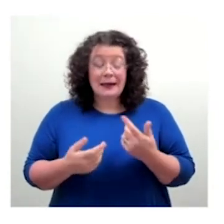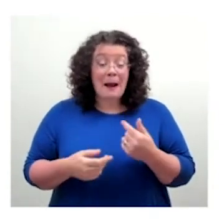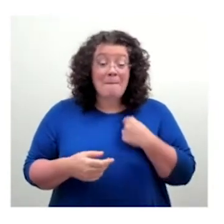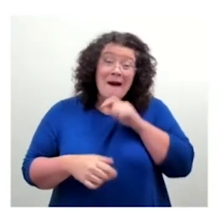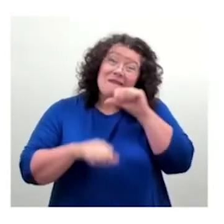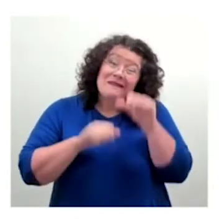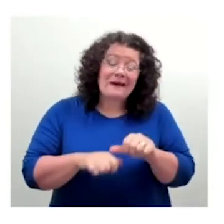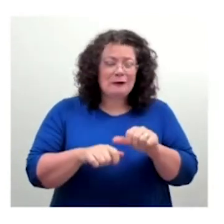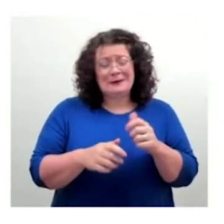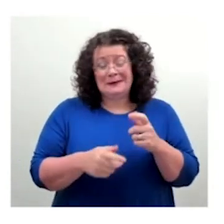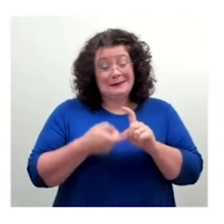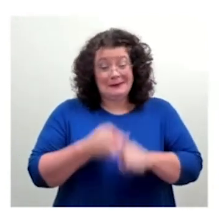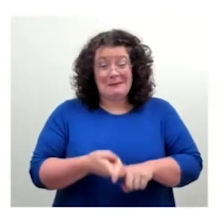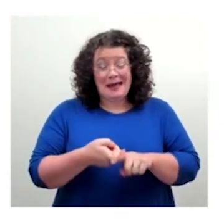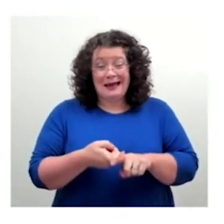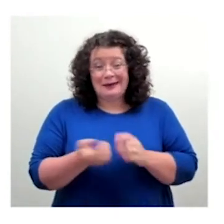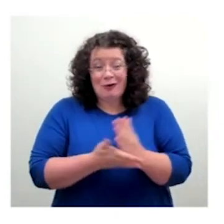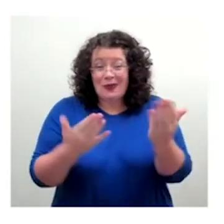That's mostly to rile people.